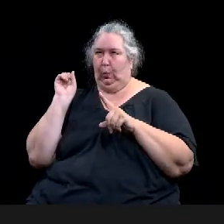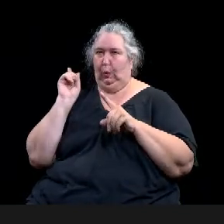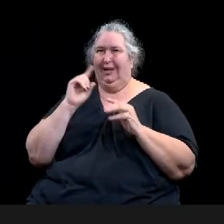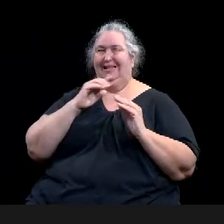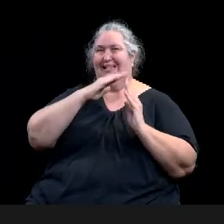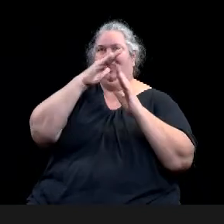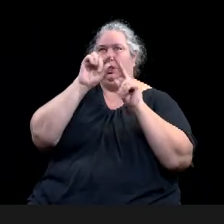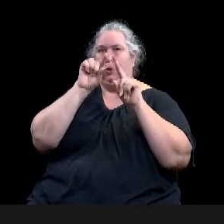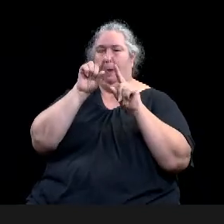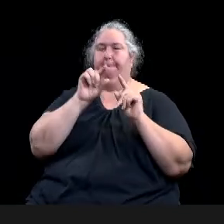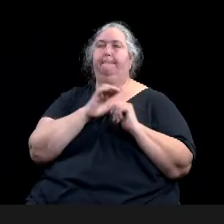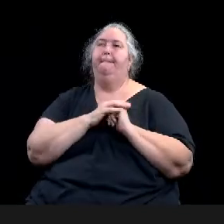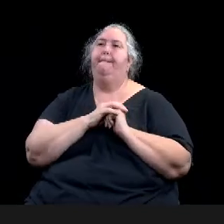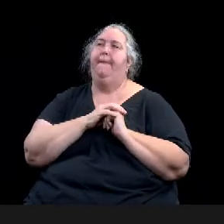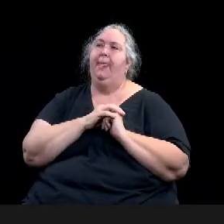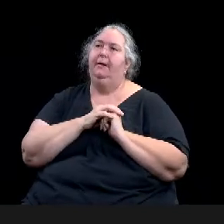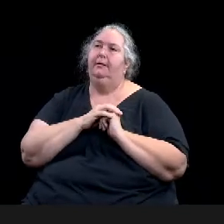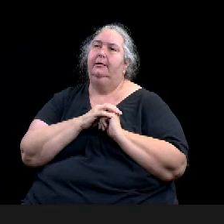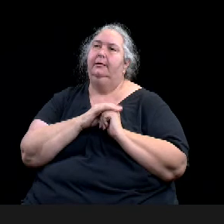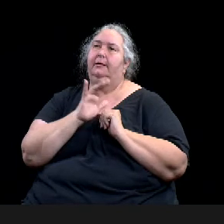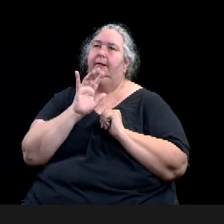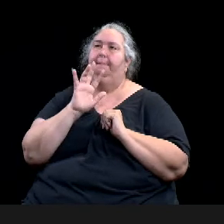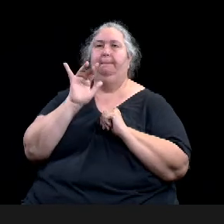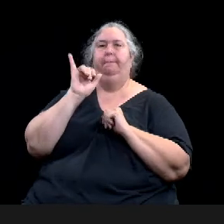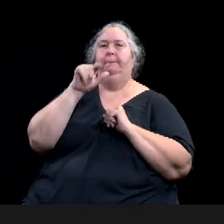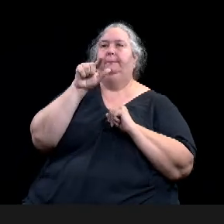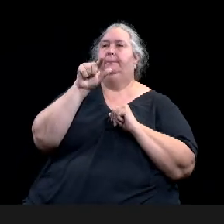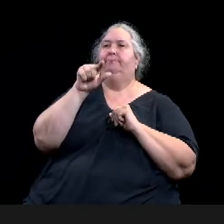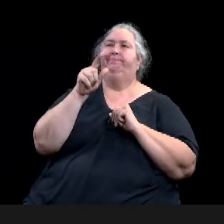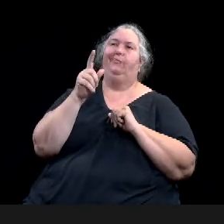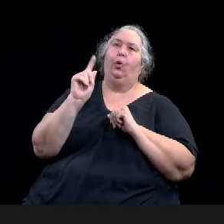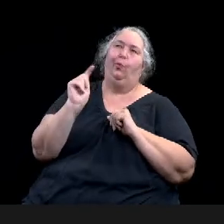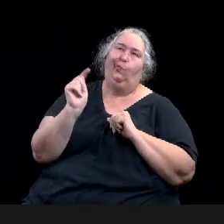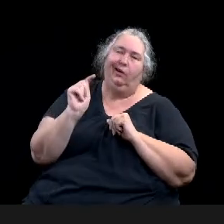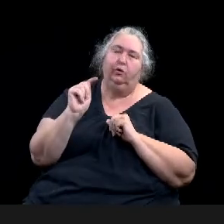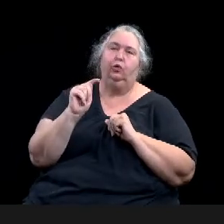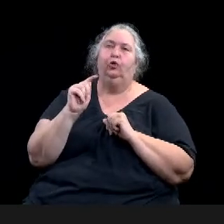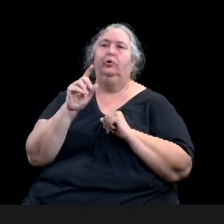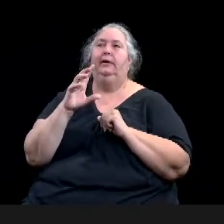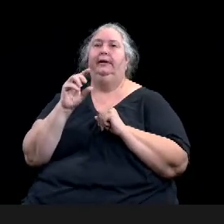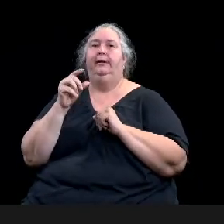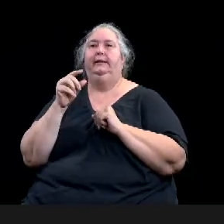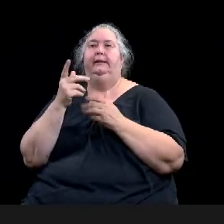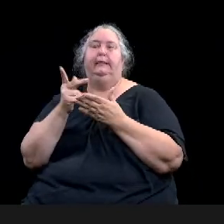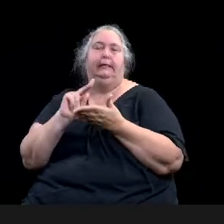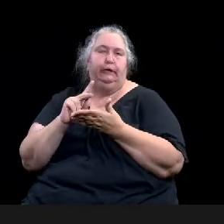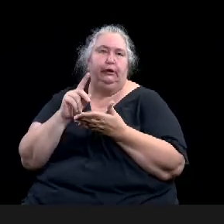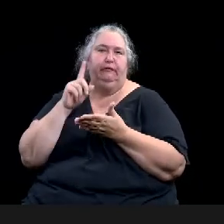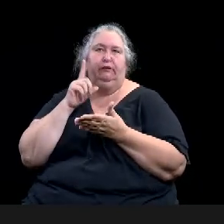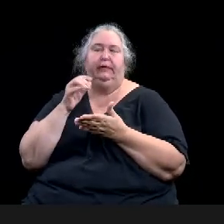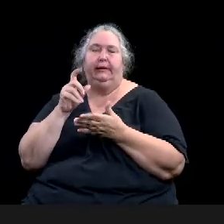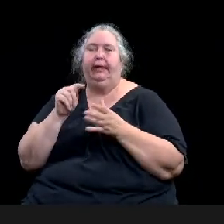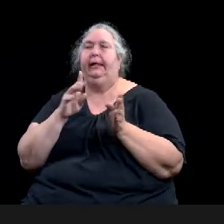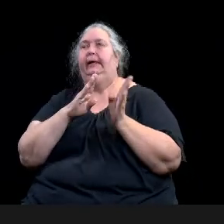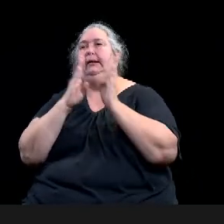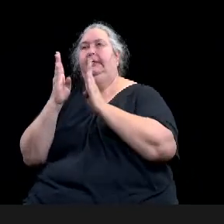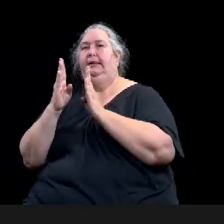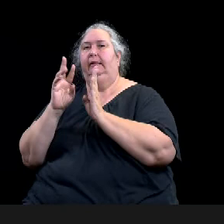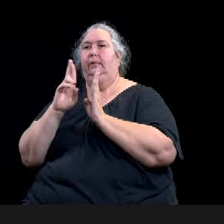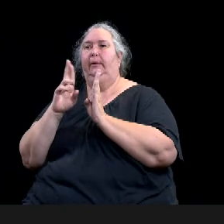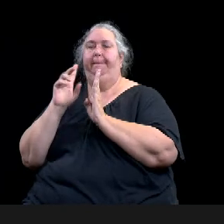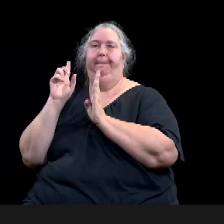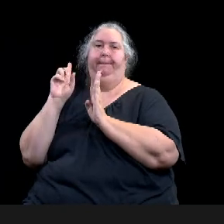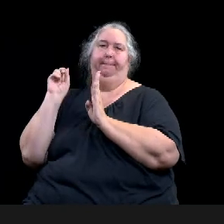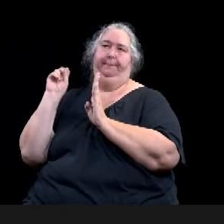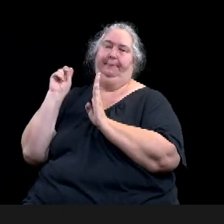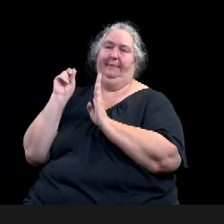To the right is the current entrance to the museum and office space in the oldest part of the, of the